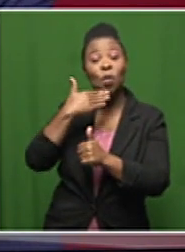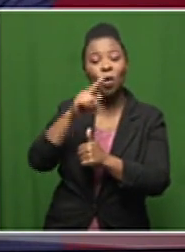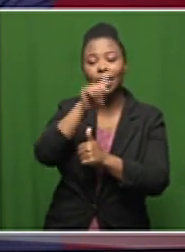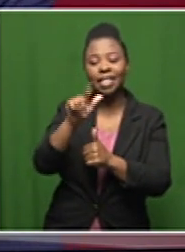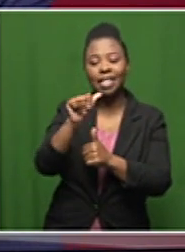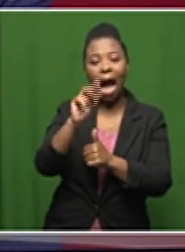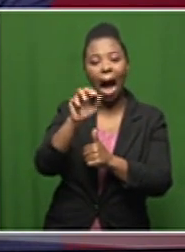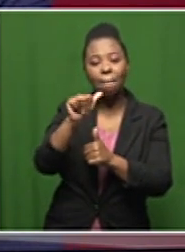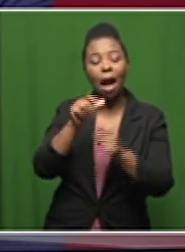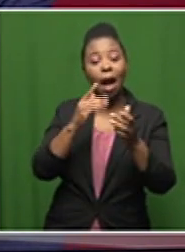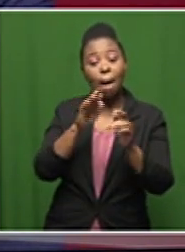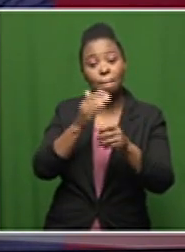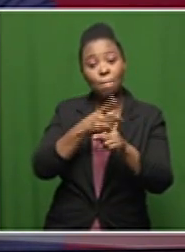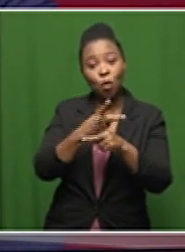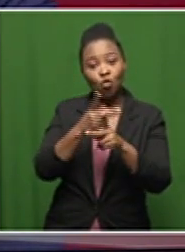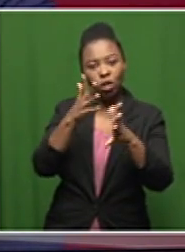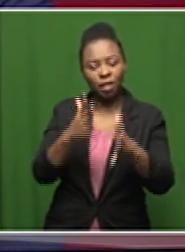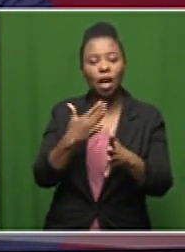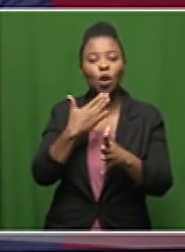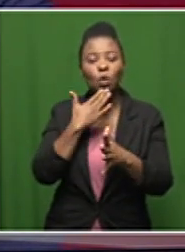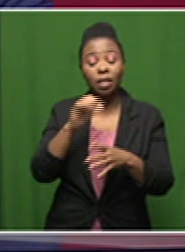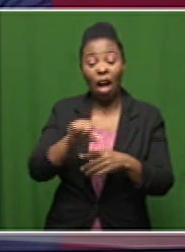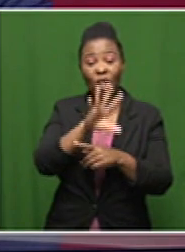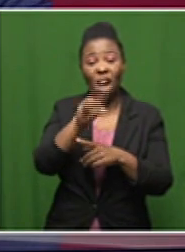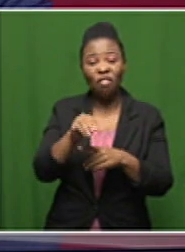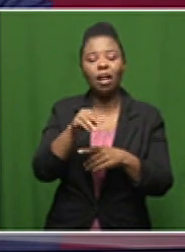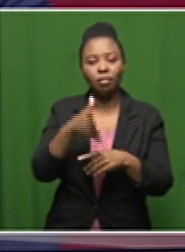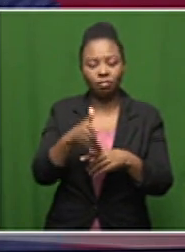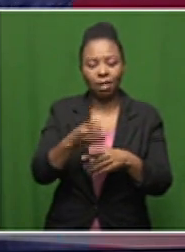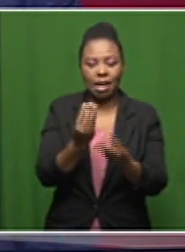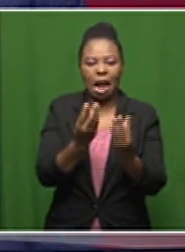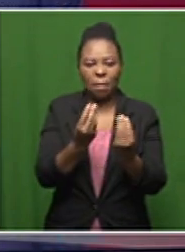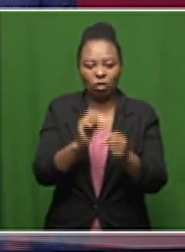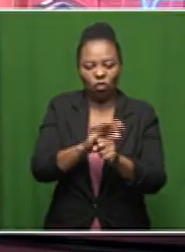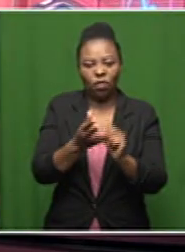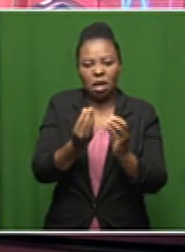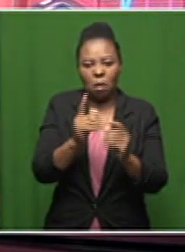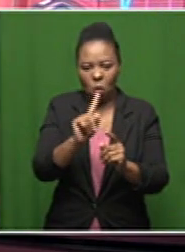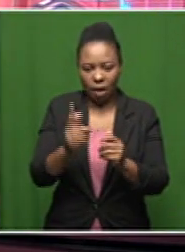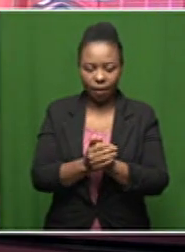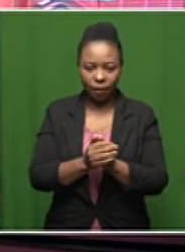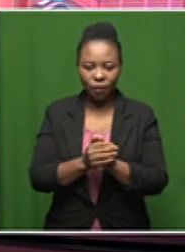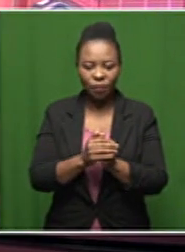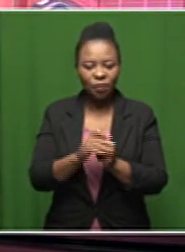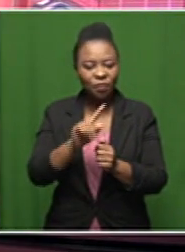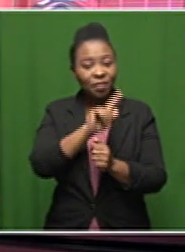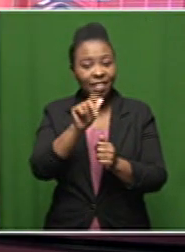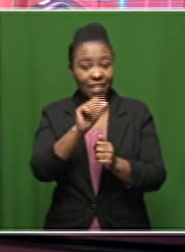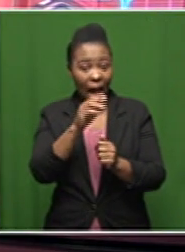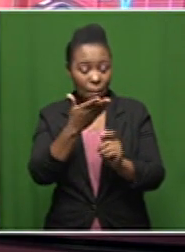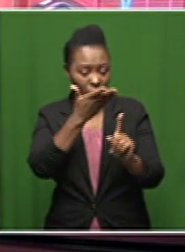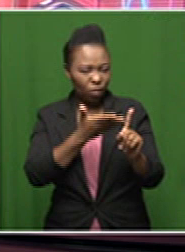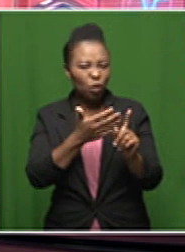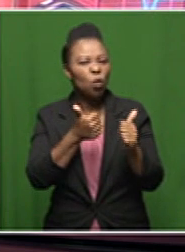who'll take us through the latest at some african kovat 19 numbers zama good to see you as always